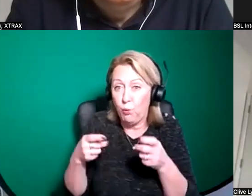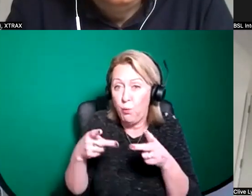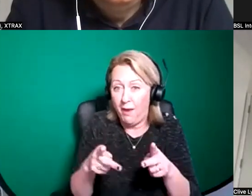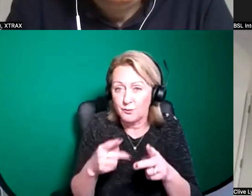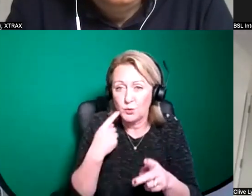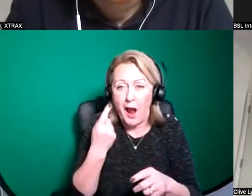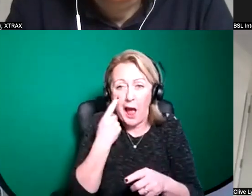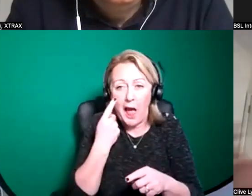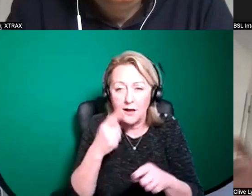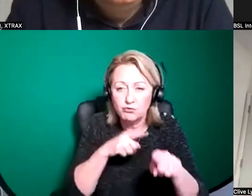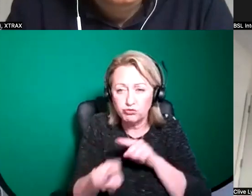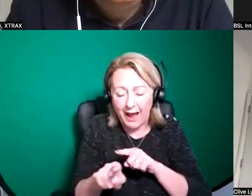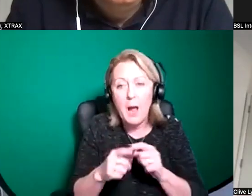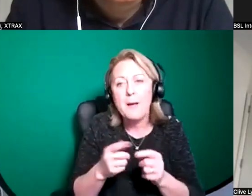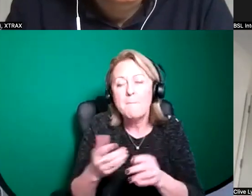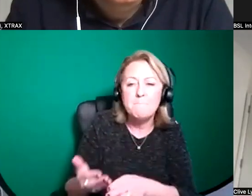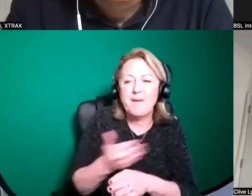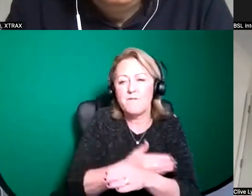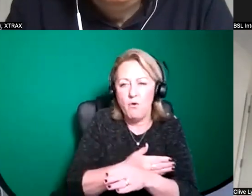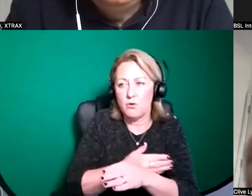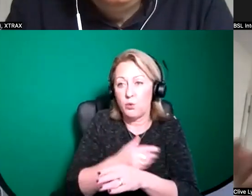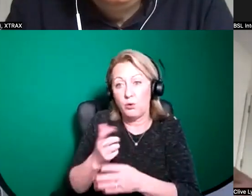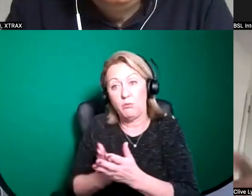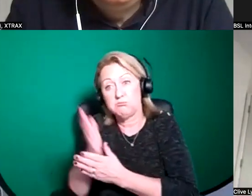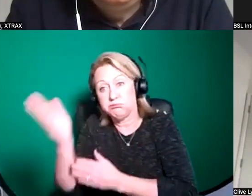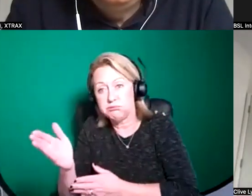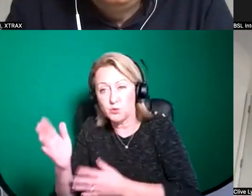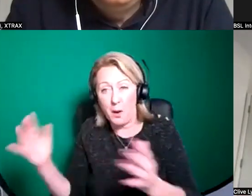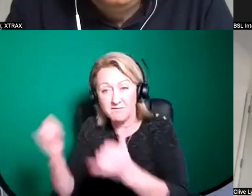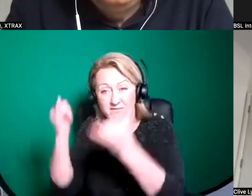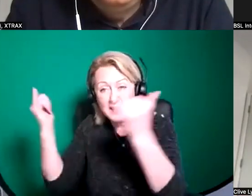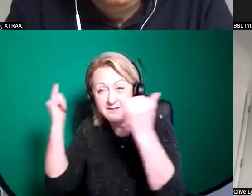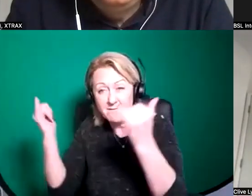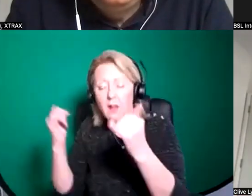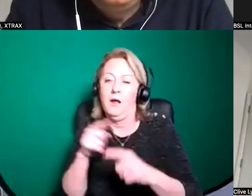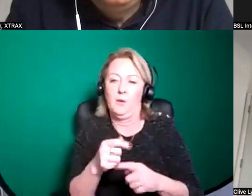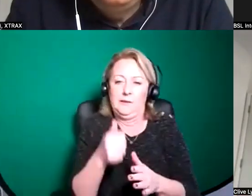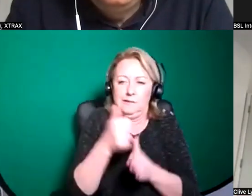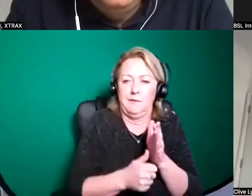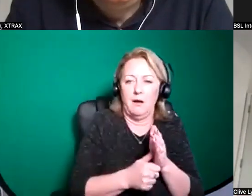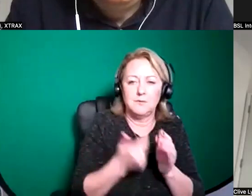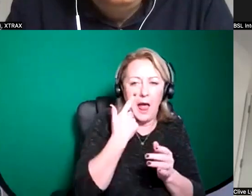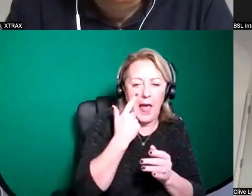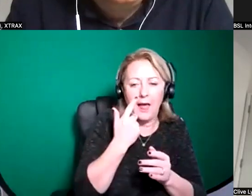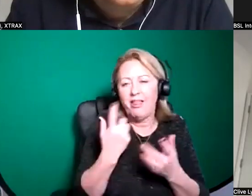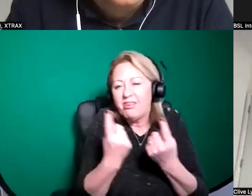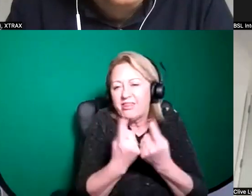big festival and stuff so we're we're happy to support anybody anything new ideas and very things which are playful as well